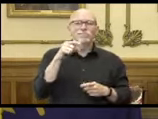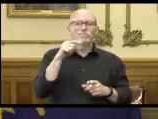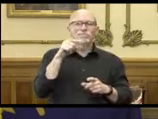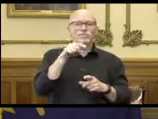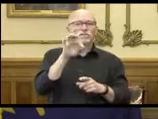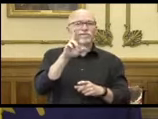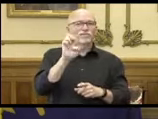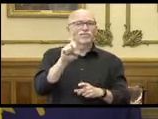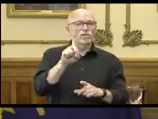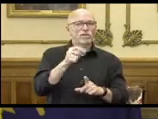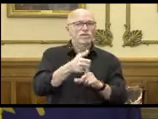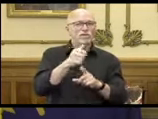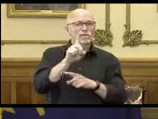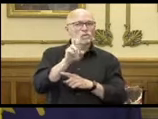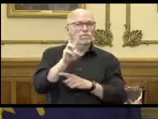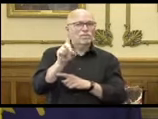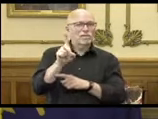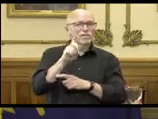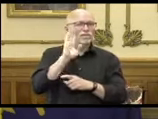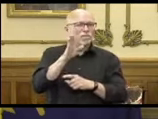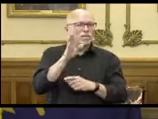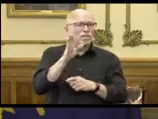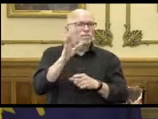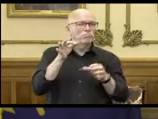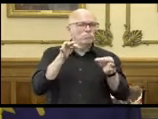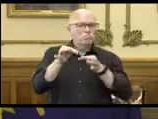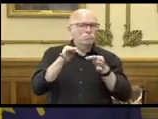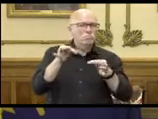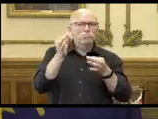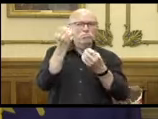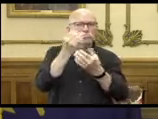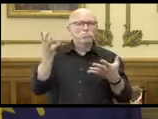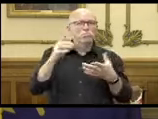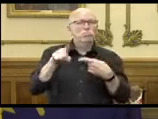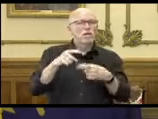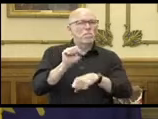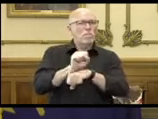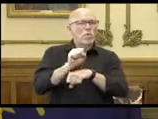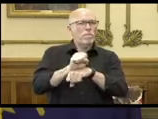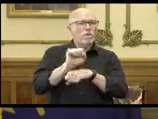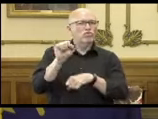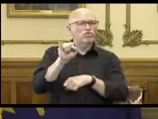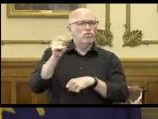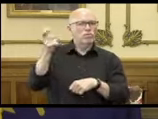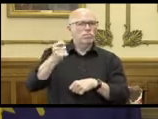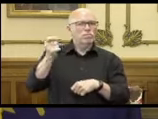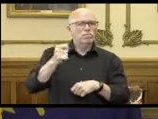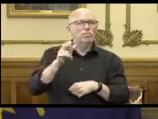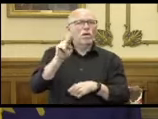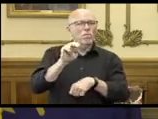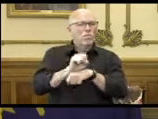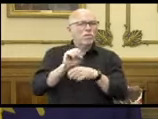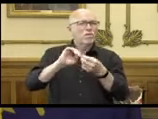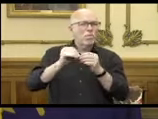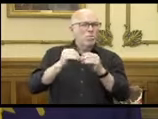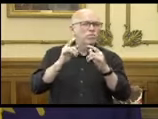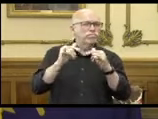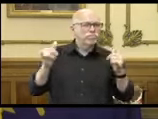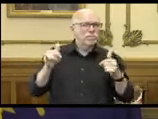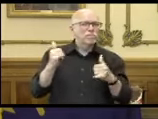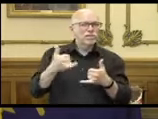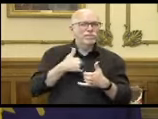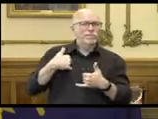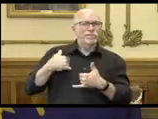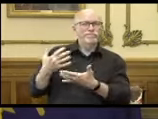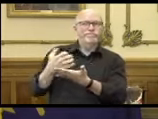Fred at the DWD will give us some updates on employment insurance and employment numbers that have come in